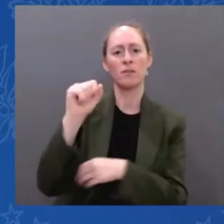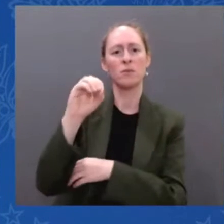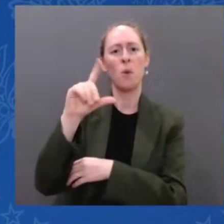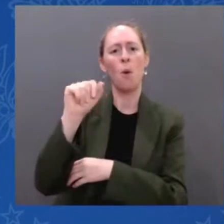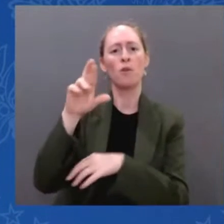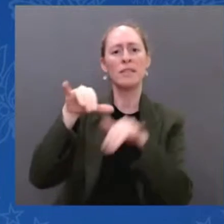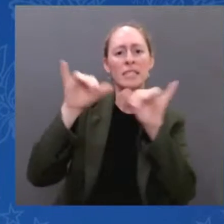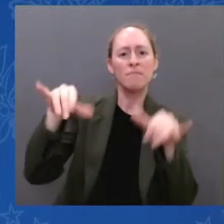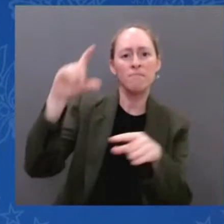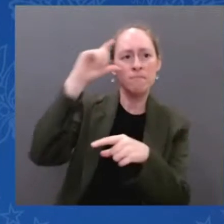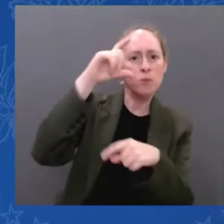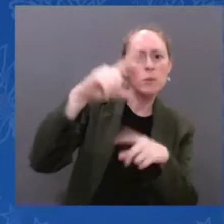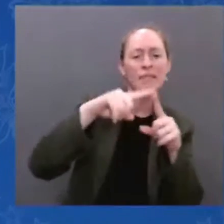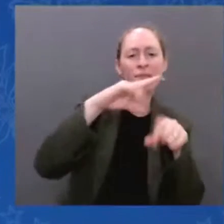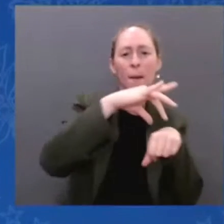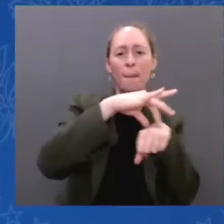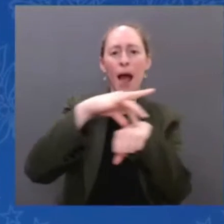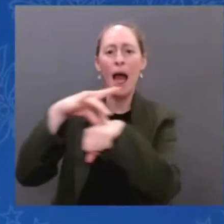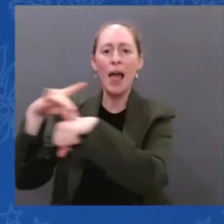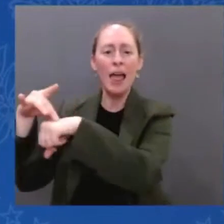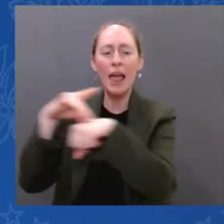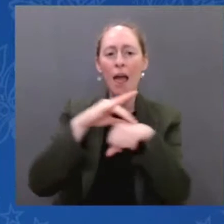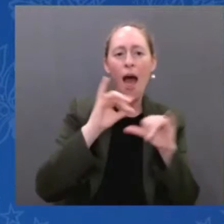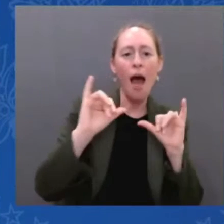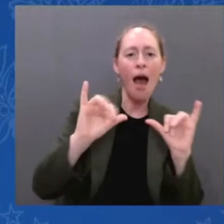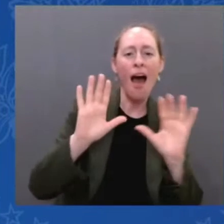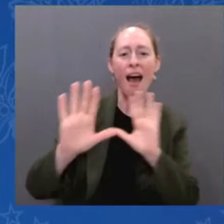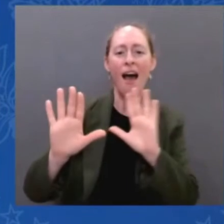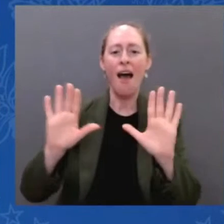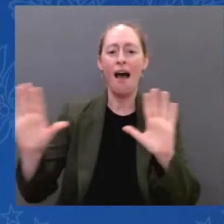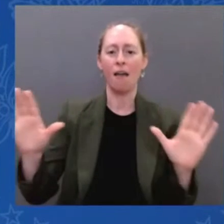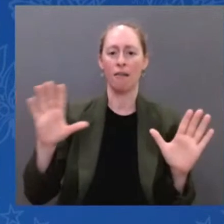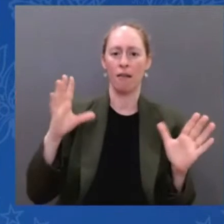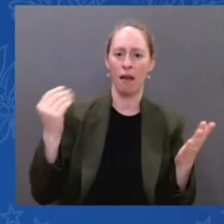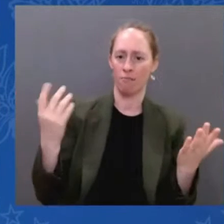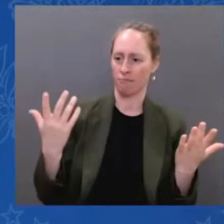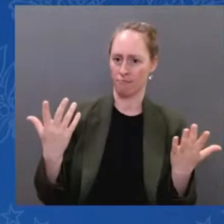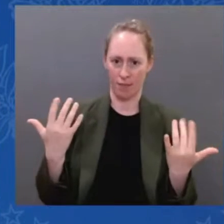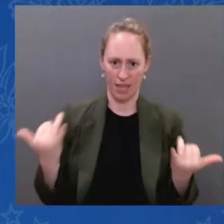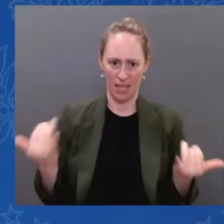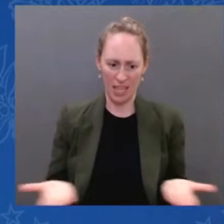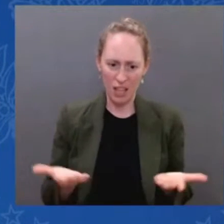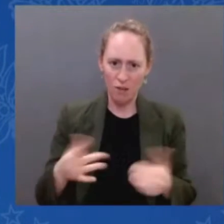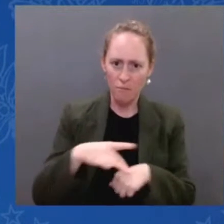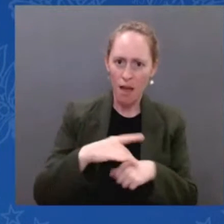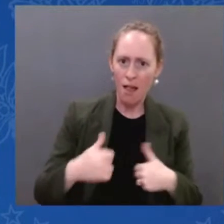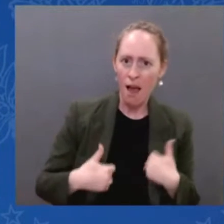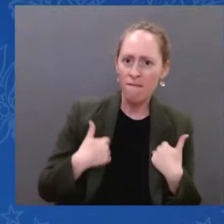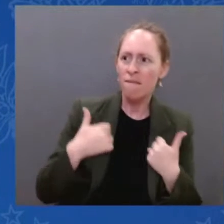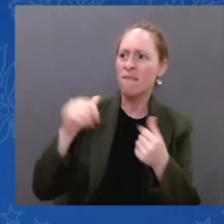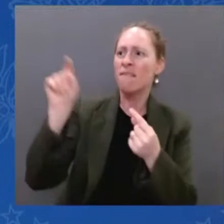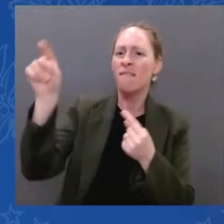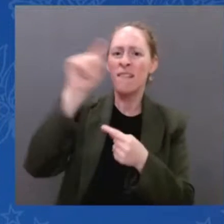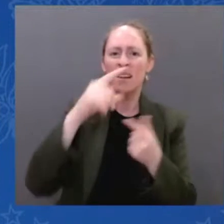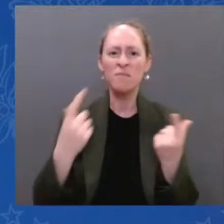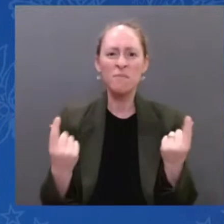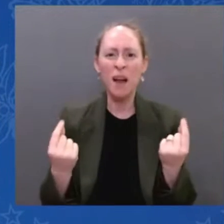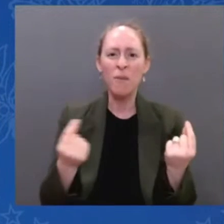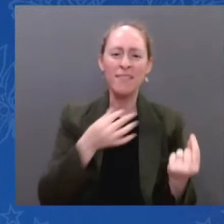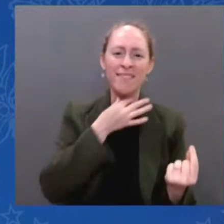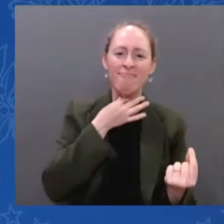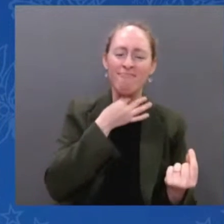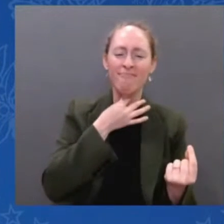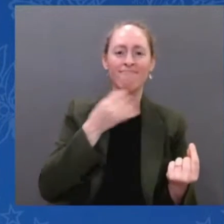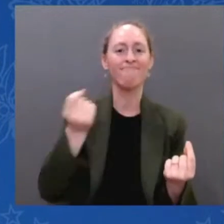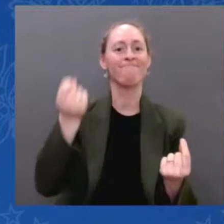And it is an example of how the scientific endeavor can build upon the international rules and norms